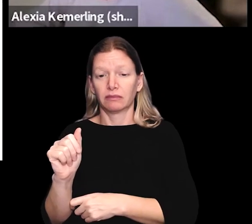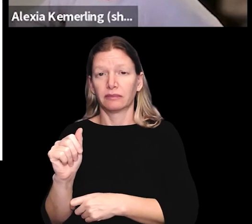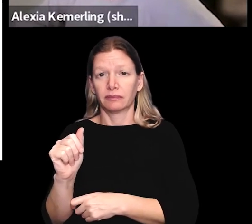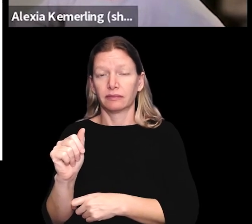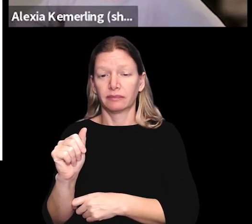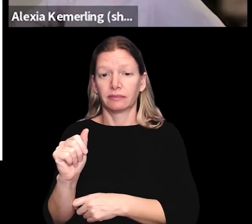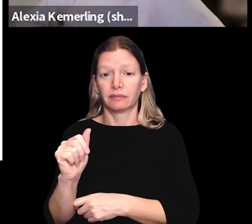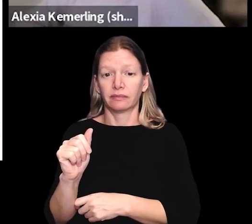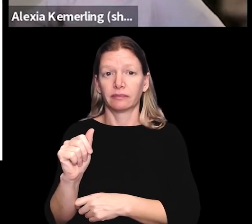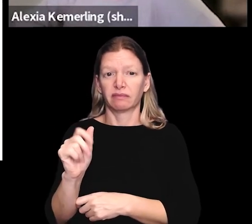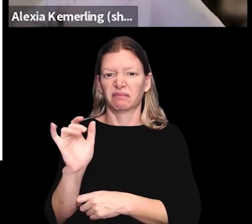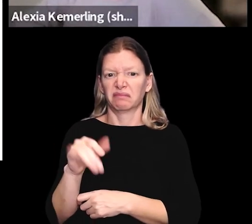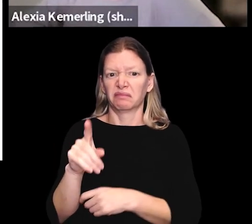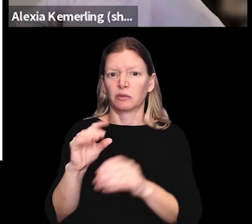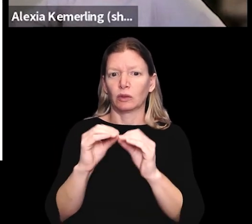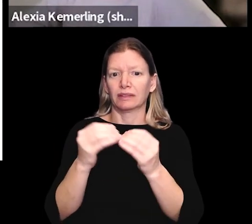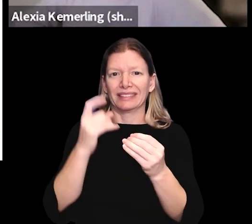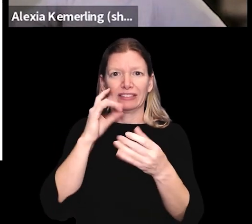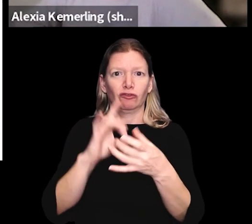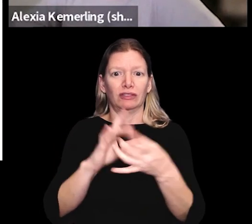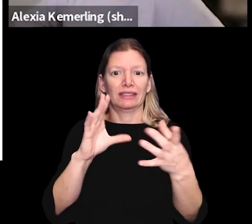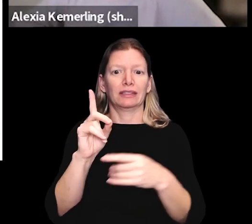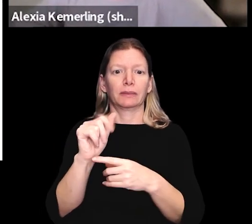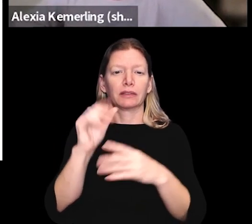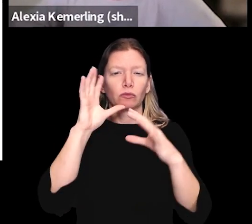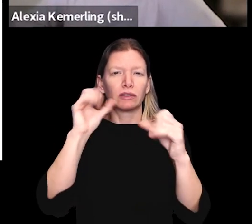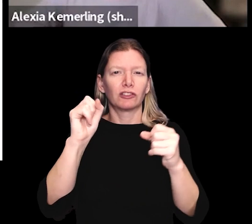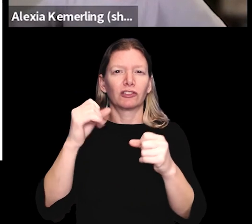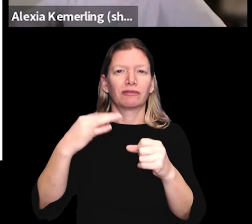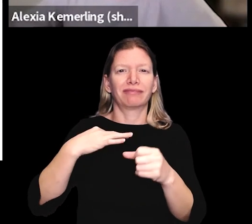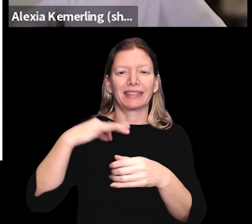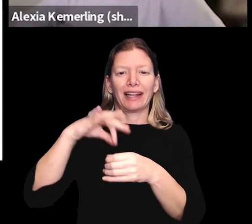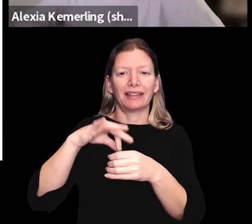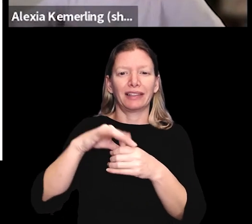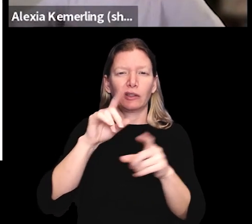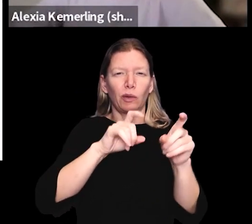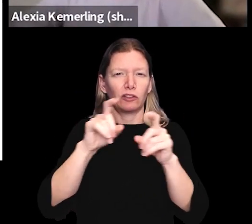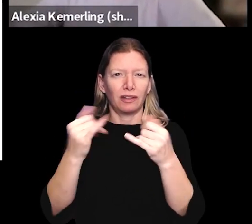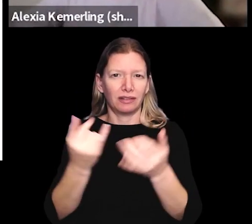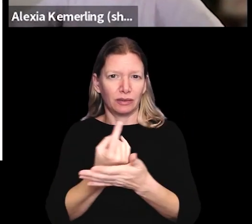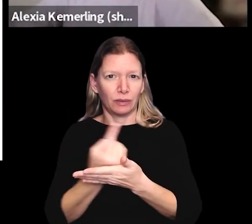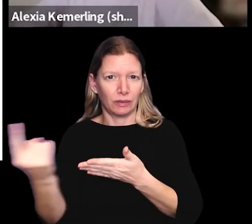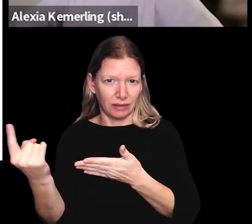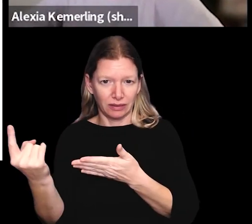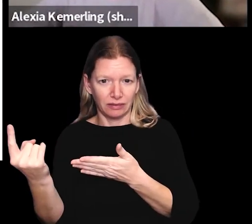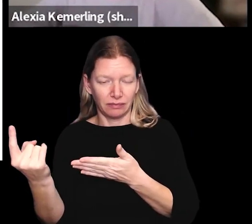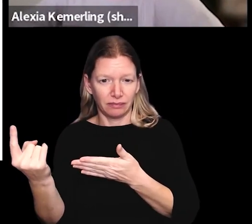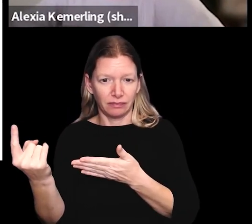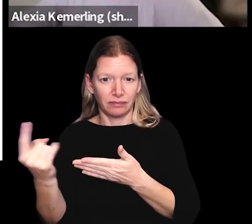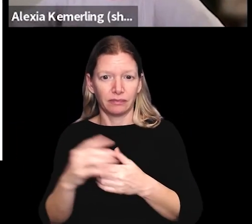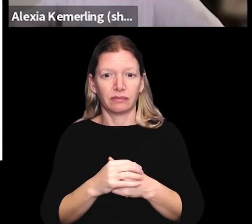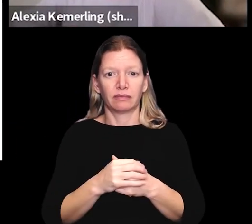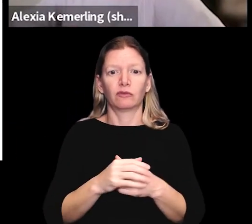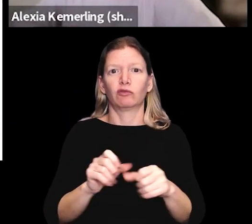Association of People with Disabilities, released our Disability Presidential Candidate Questionnaire